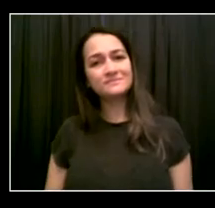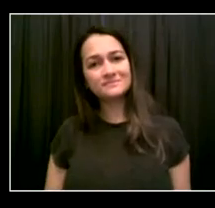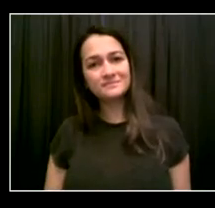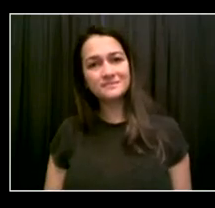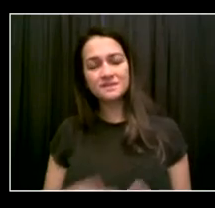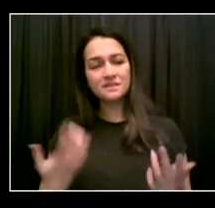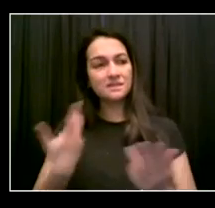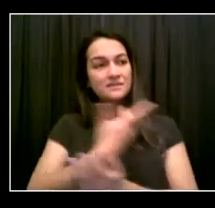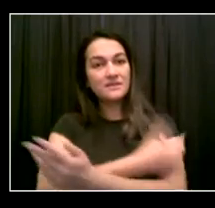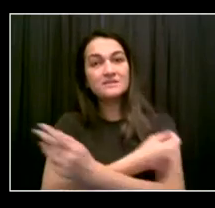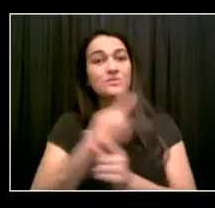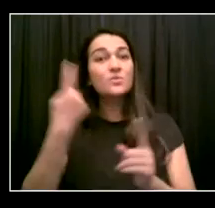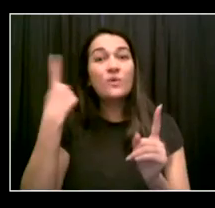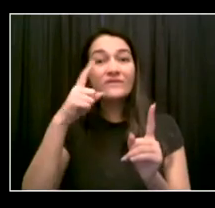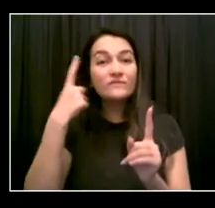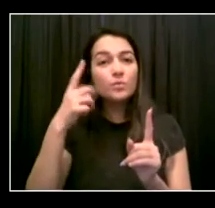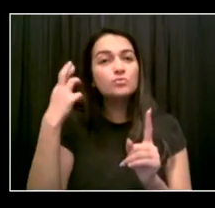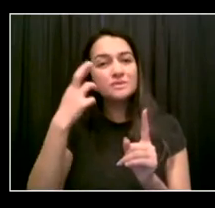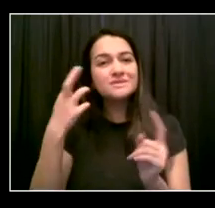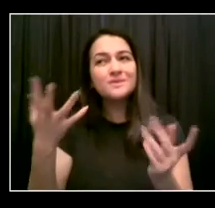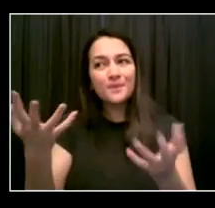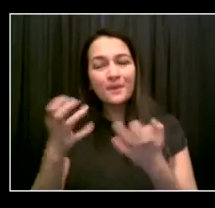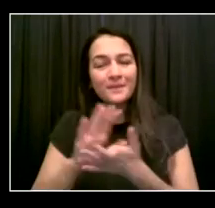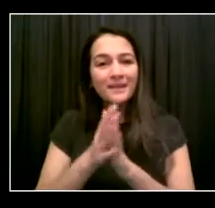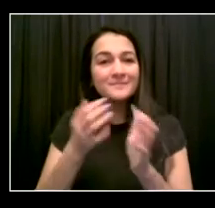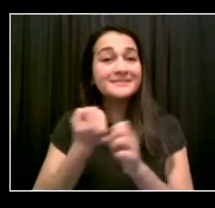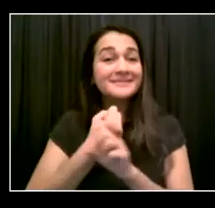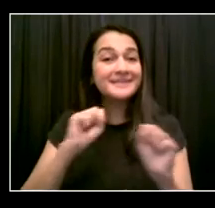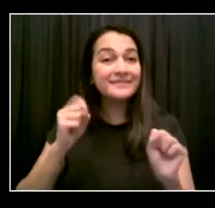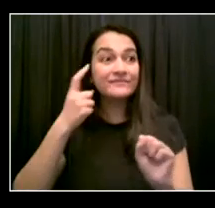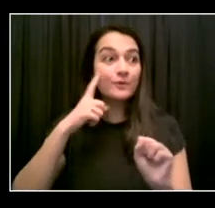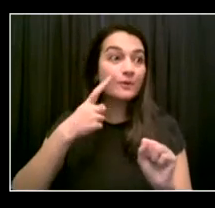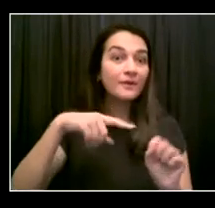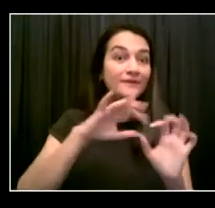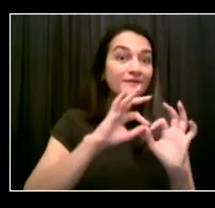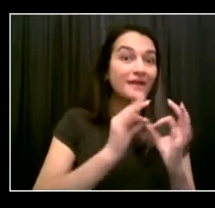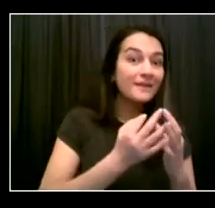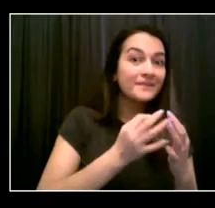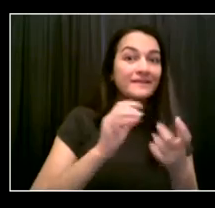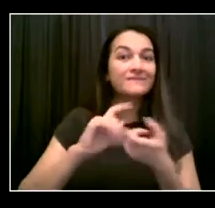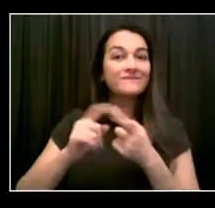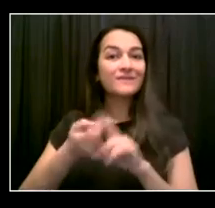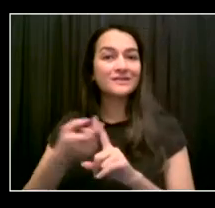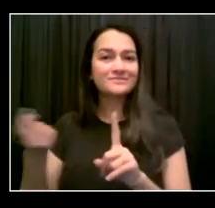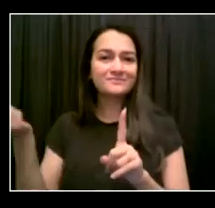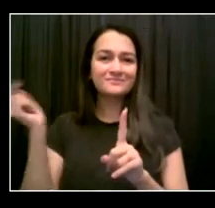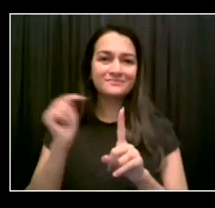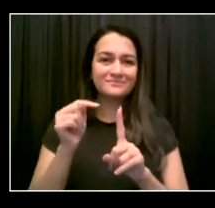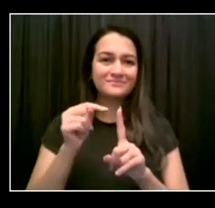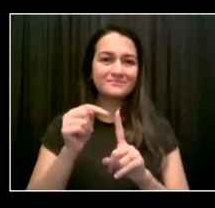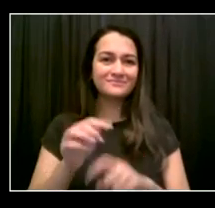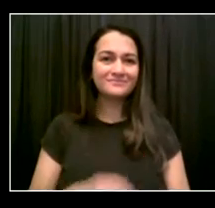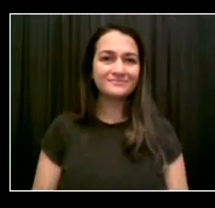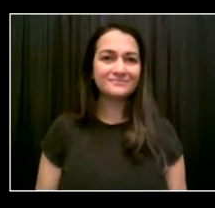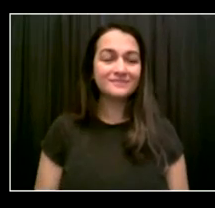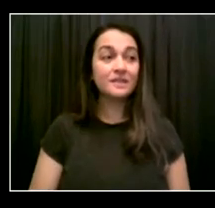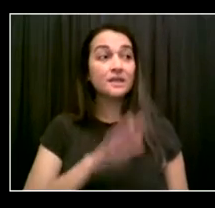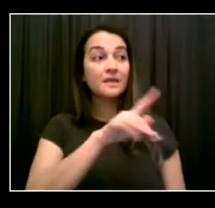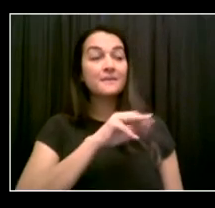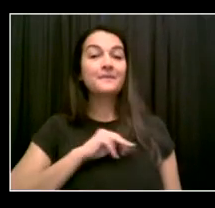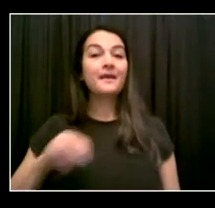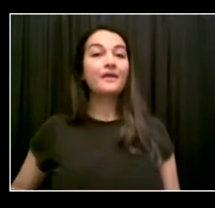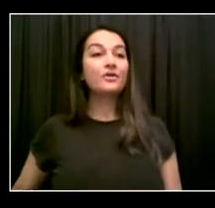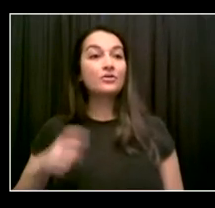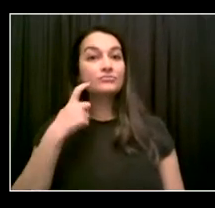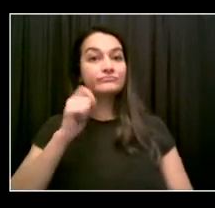that is by implementing what, what you're doing. Um, I know it was a hard decision to come to, but it's one that my father